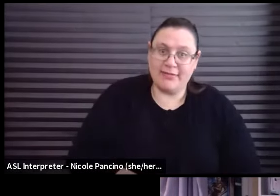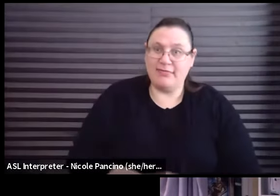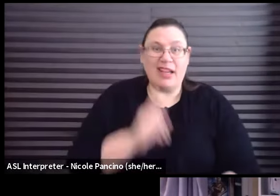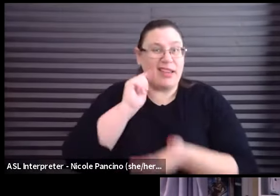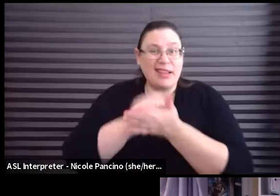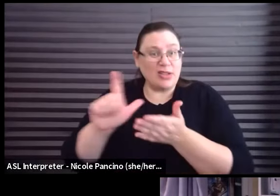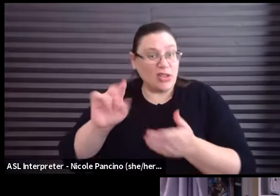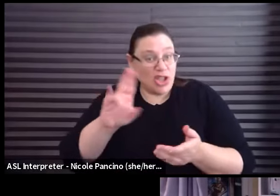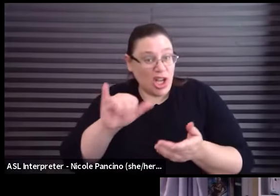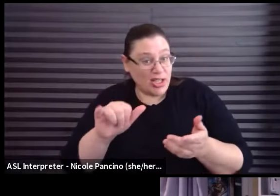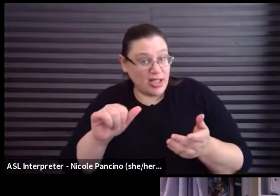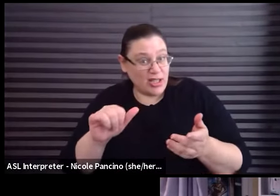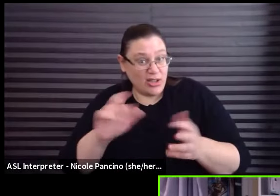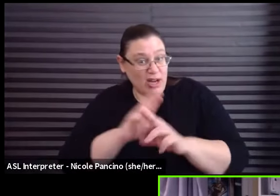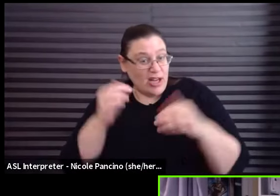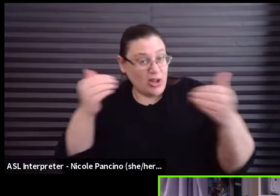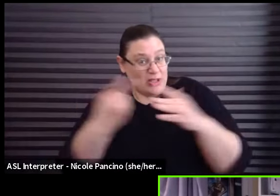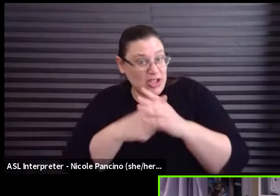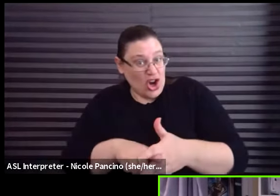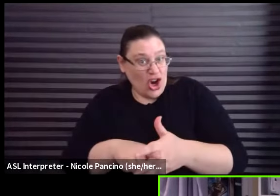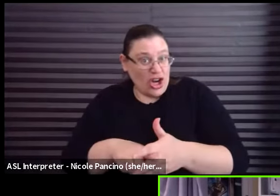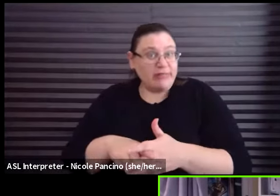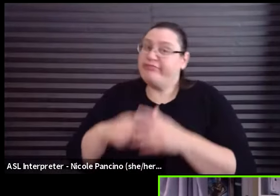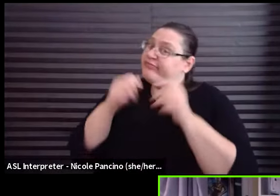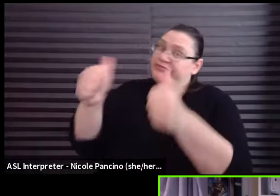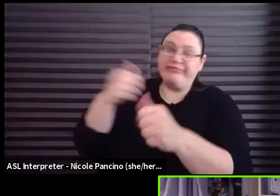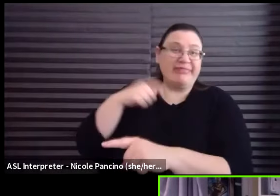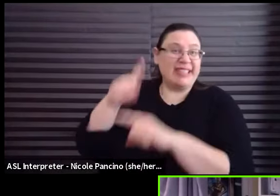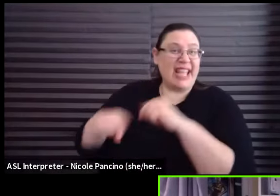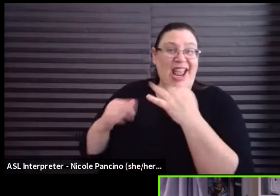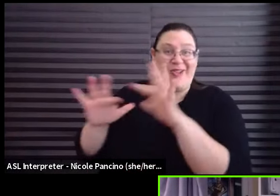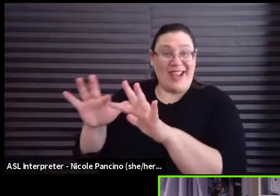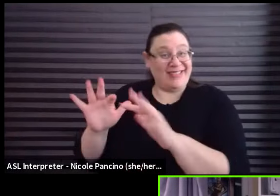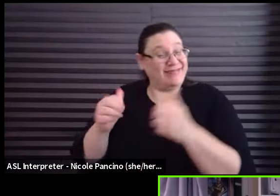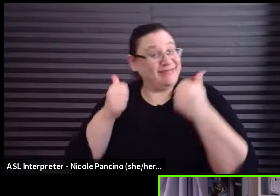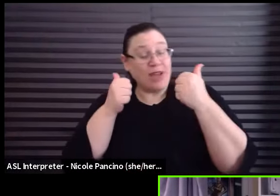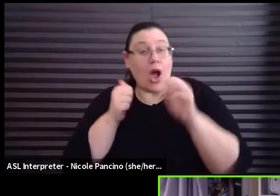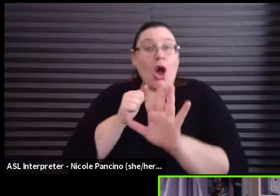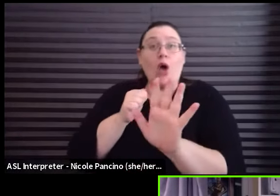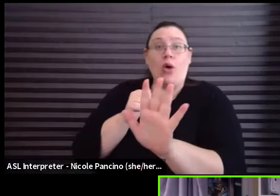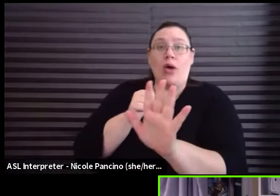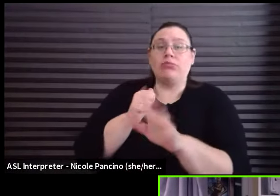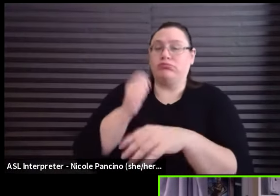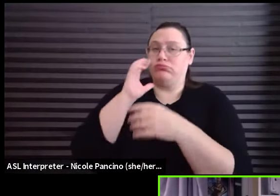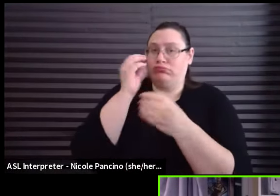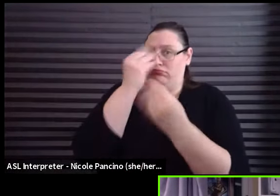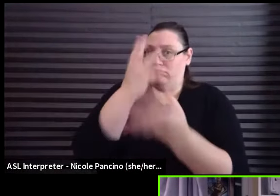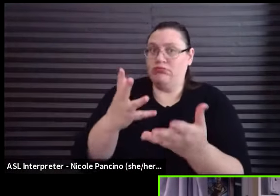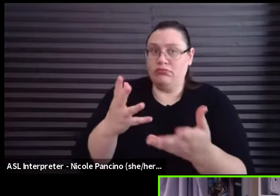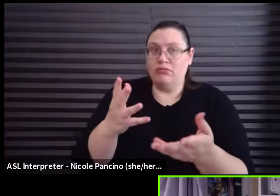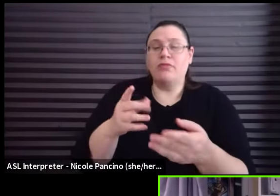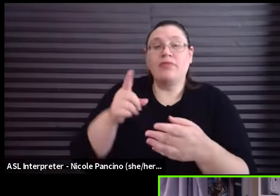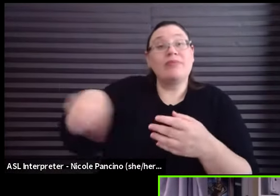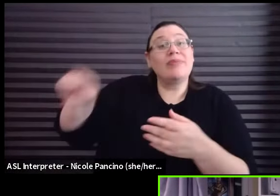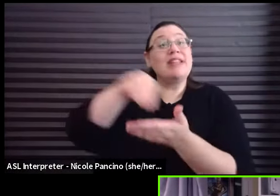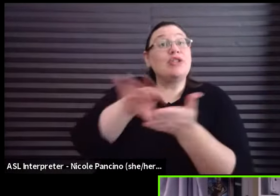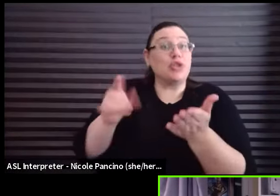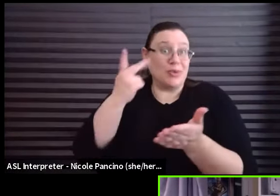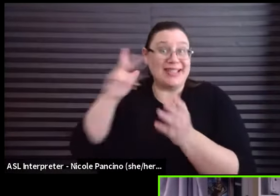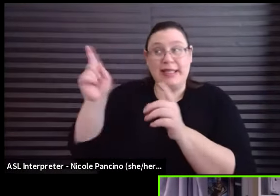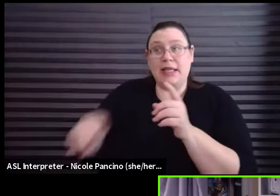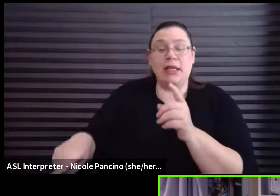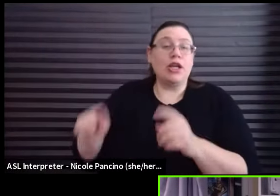Johnny, should we get into it? Please. I can't wait. All right. Oh, we should say that these are actually UCB students that graciously